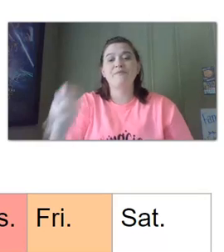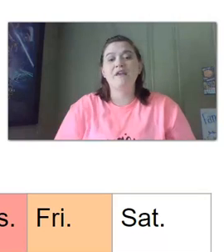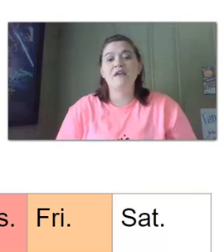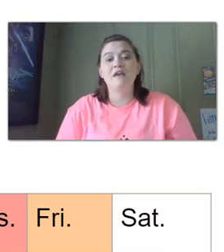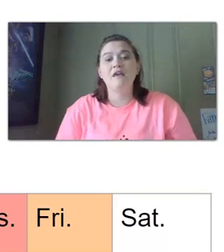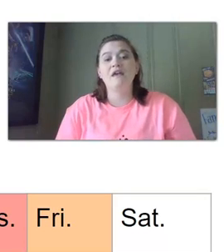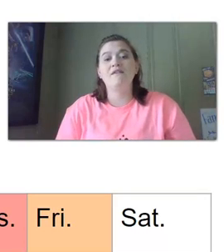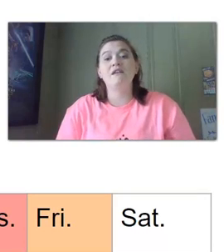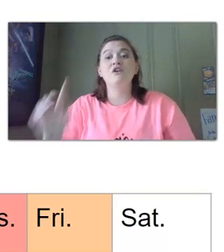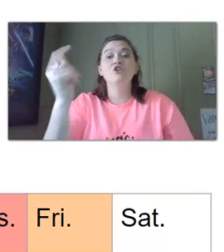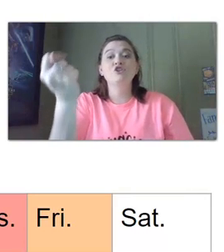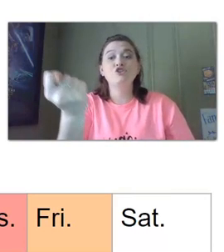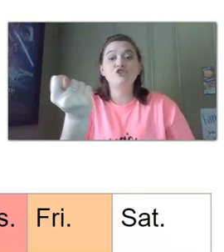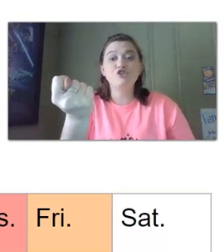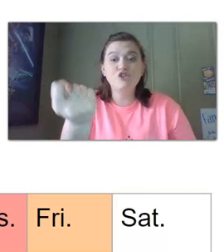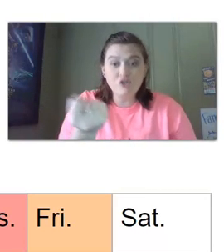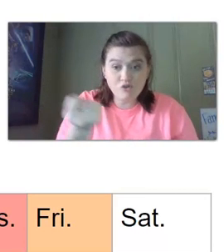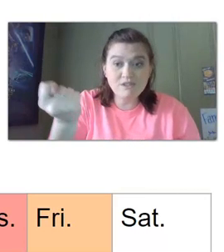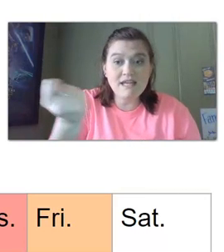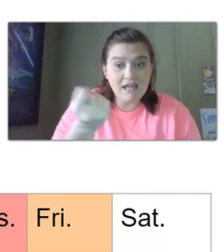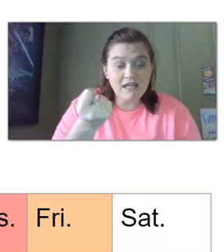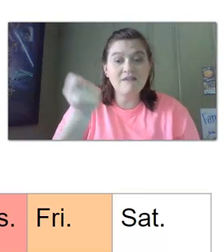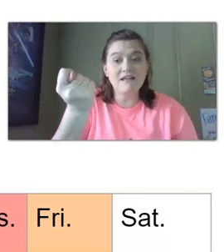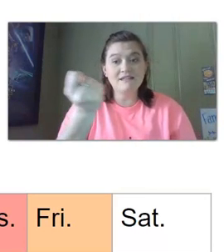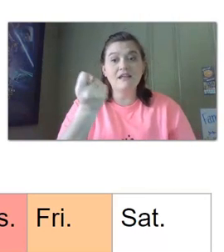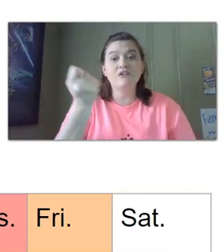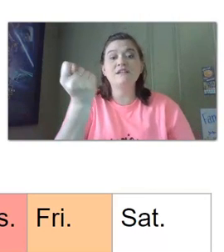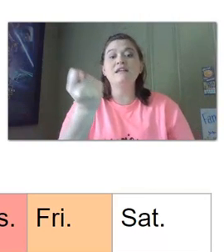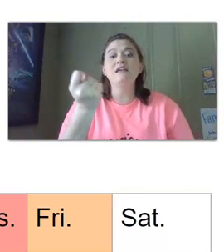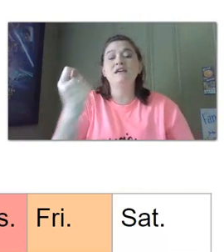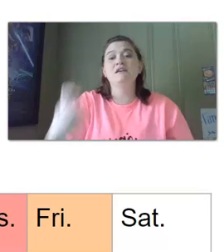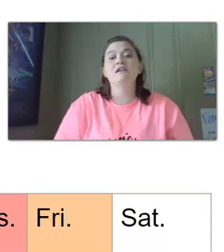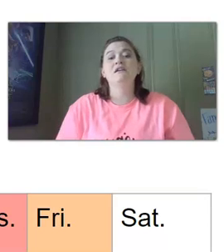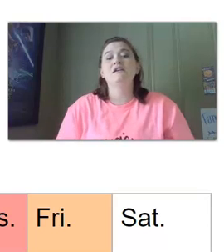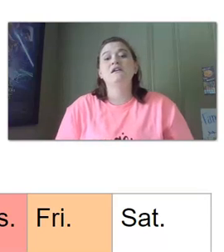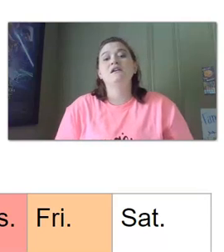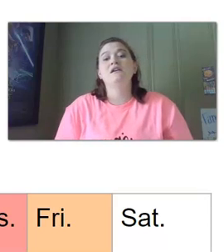monday then tuesday that's the letter t